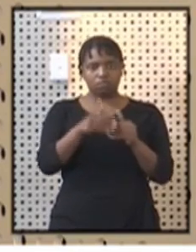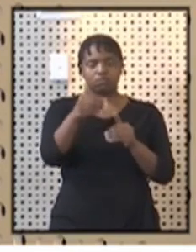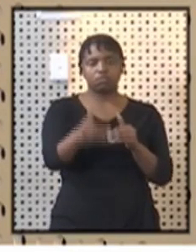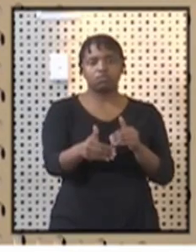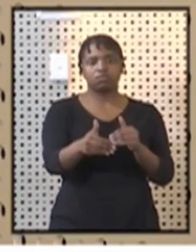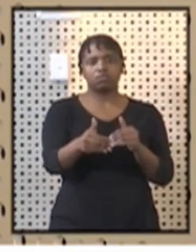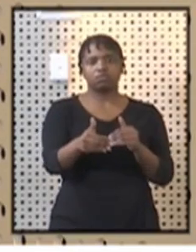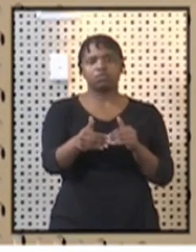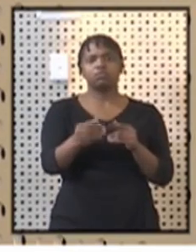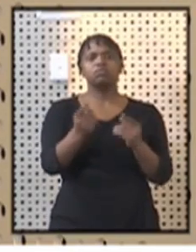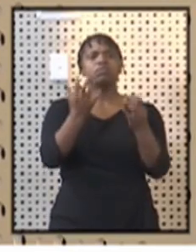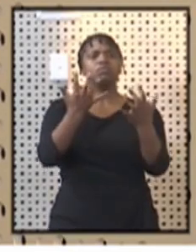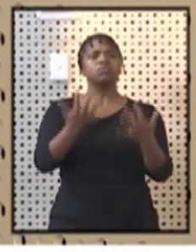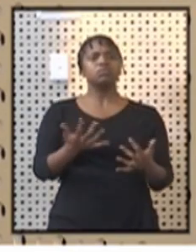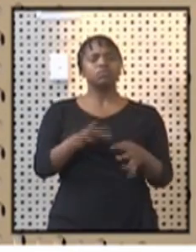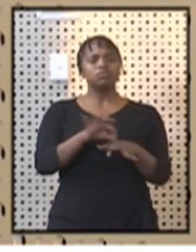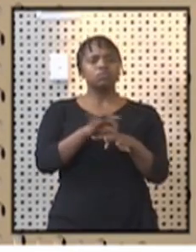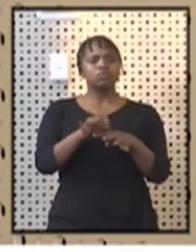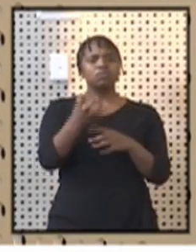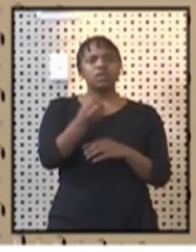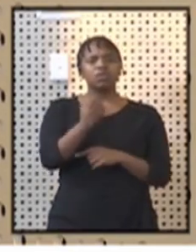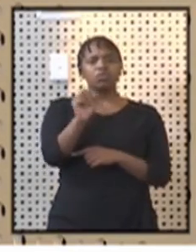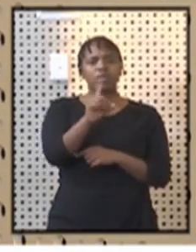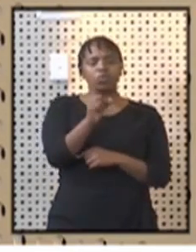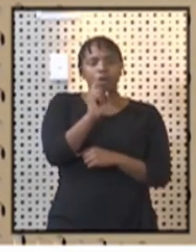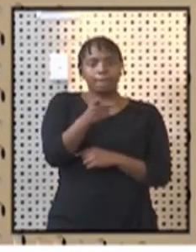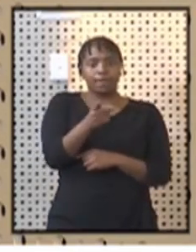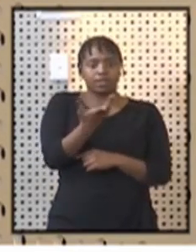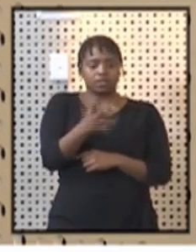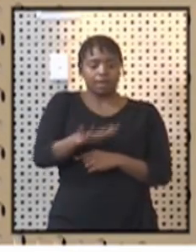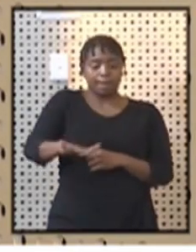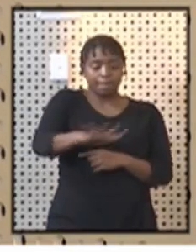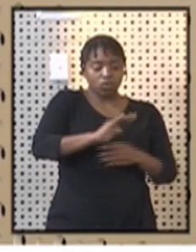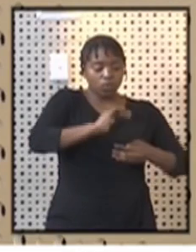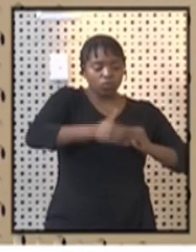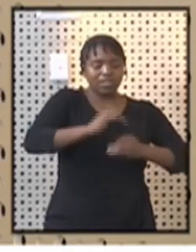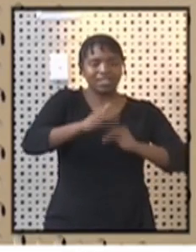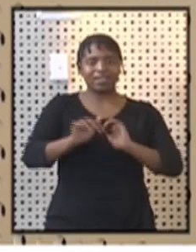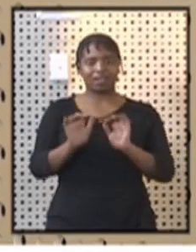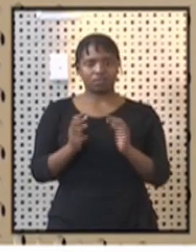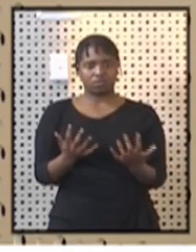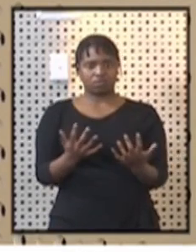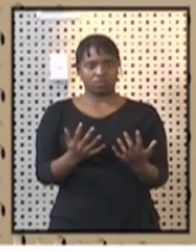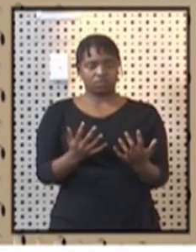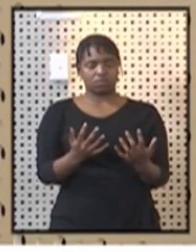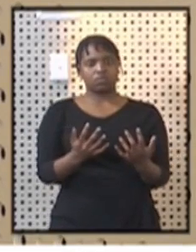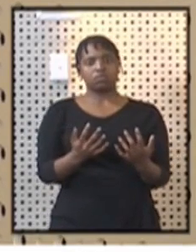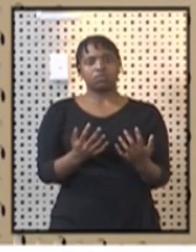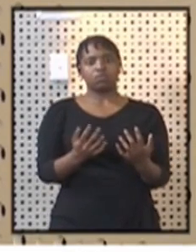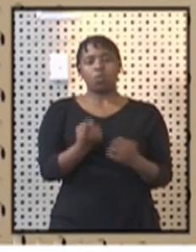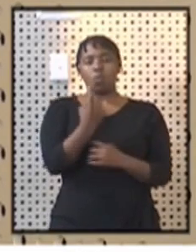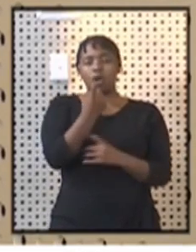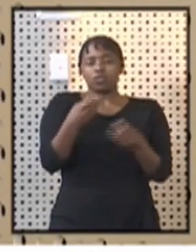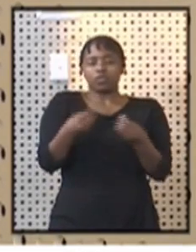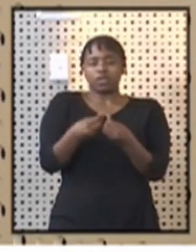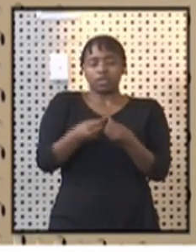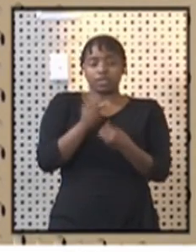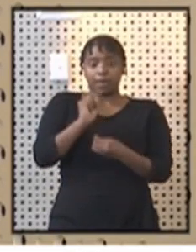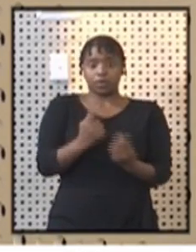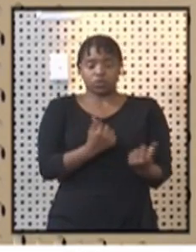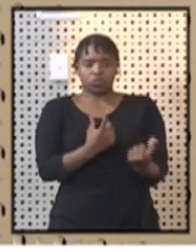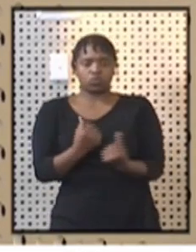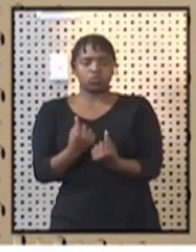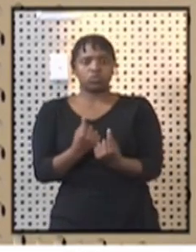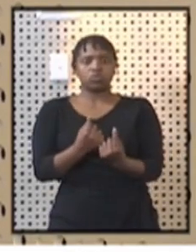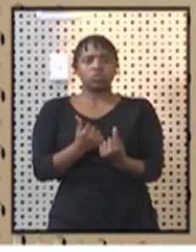Financing of the recovery plan will involve that we have to protect the places, meaning that one of the things that we have to do is make sure